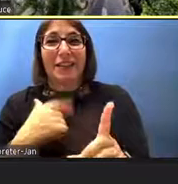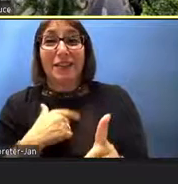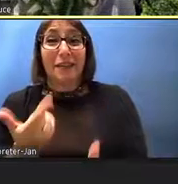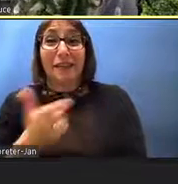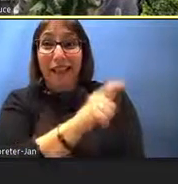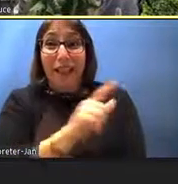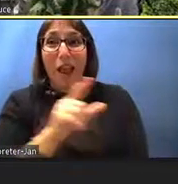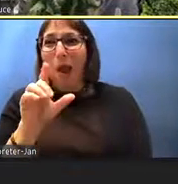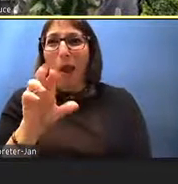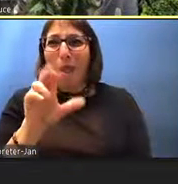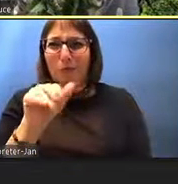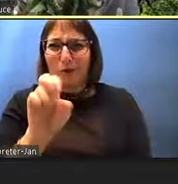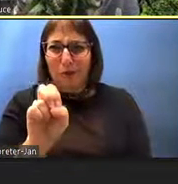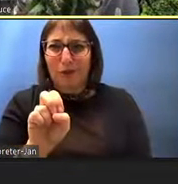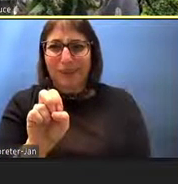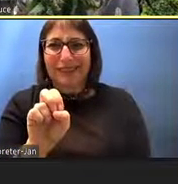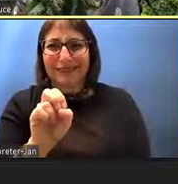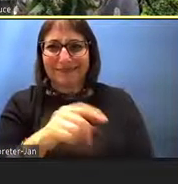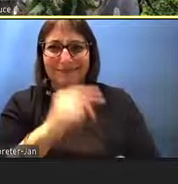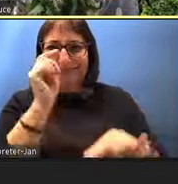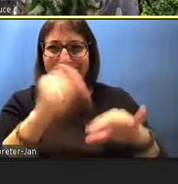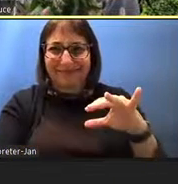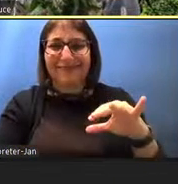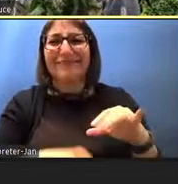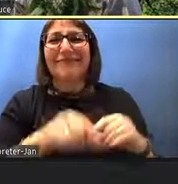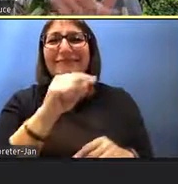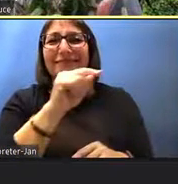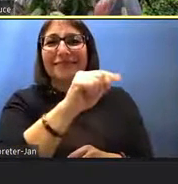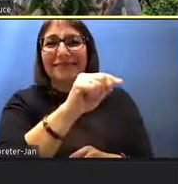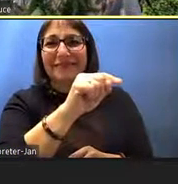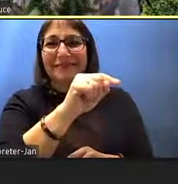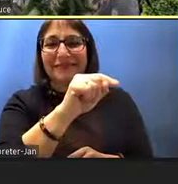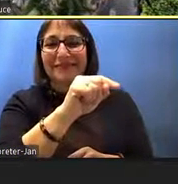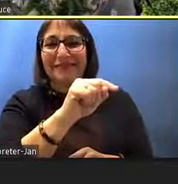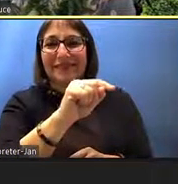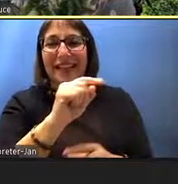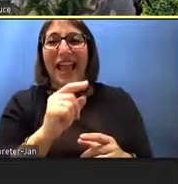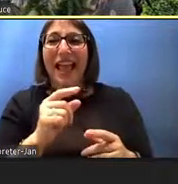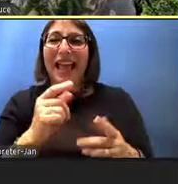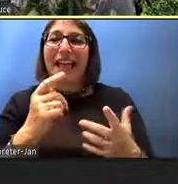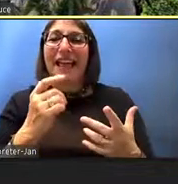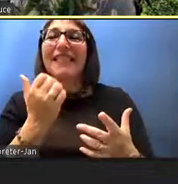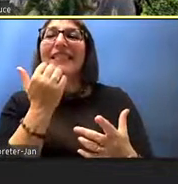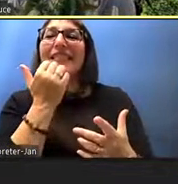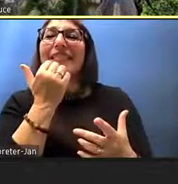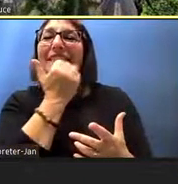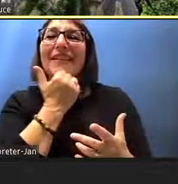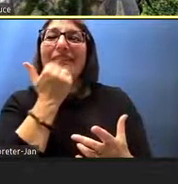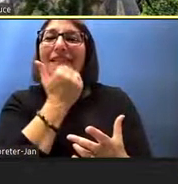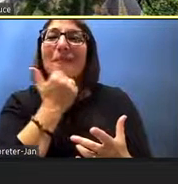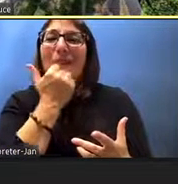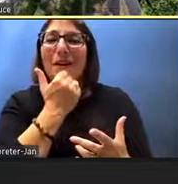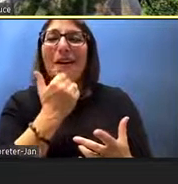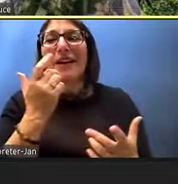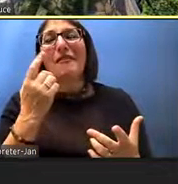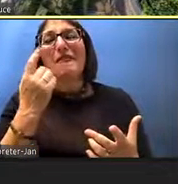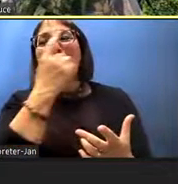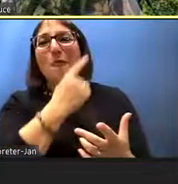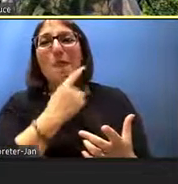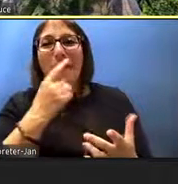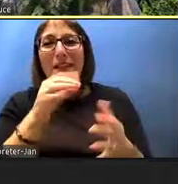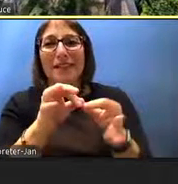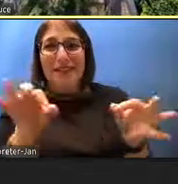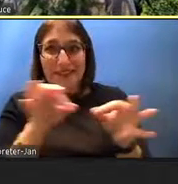going to be talking about the institution of what we're calling the fabric of Hawaiian language revitalization, which is